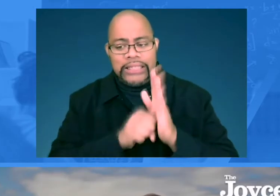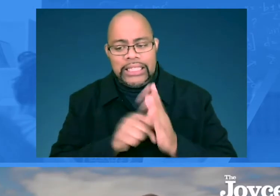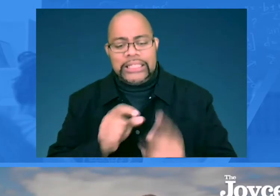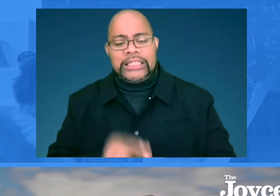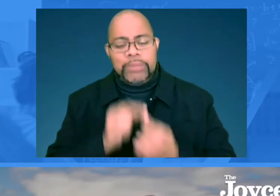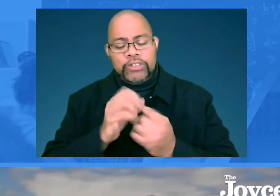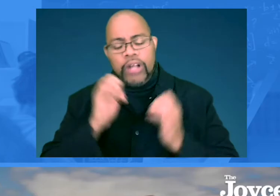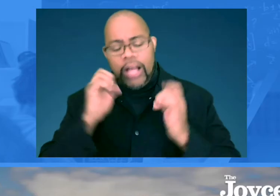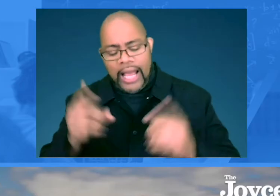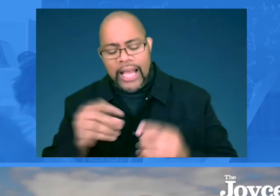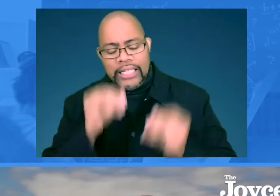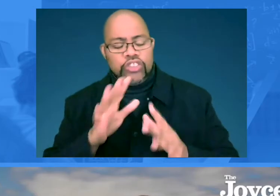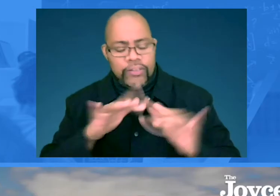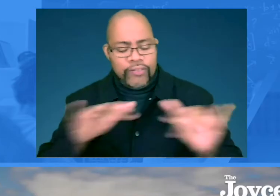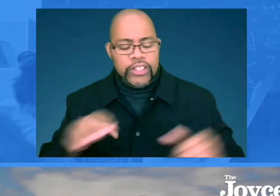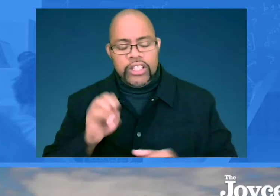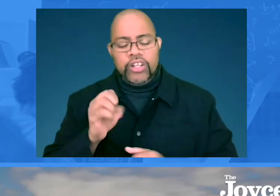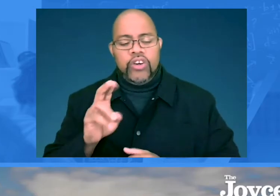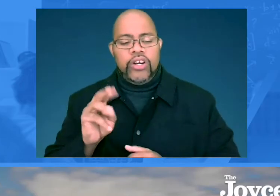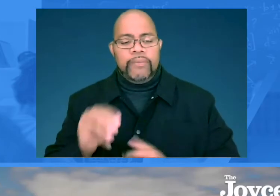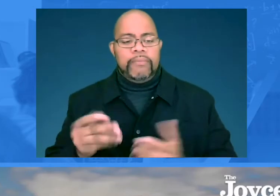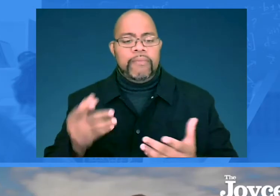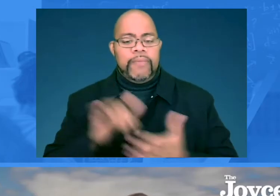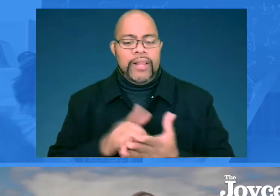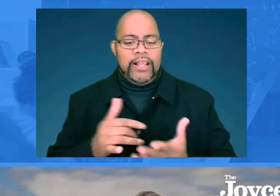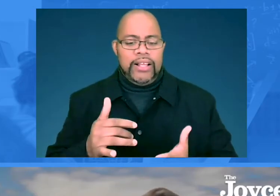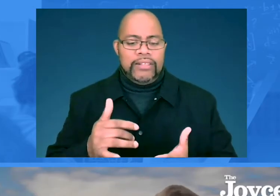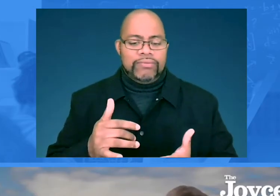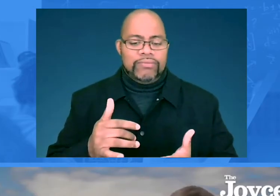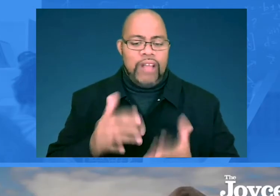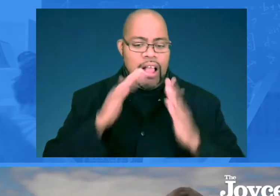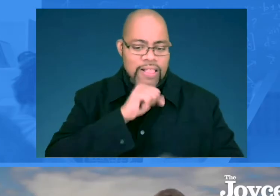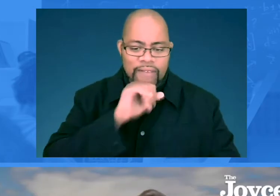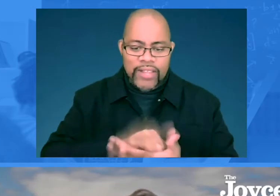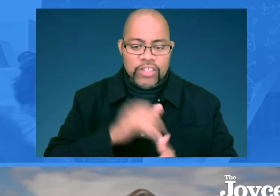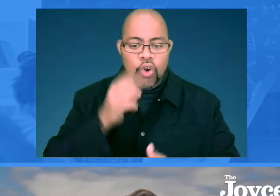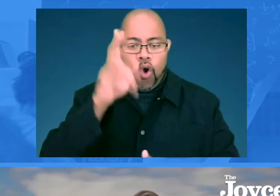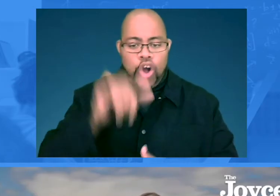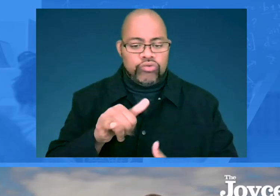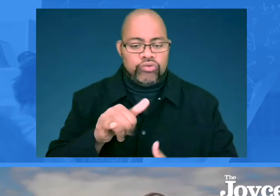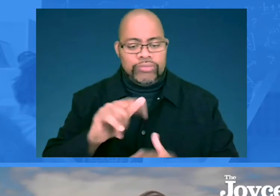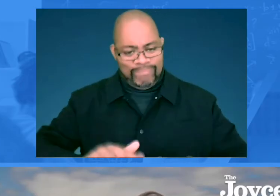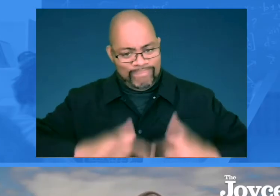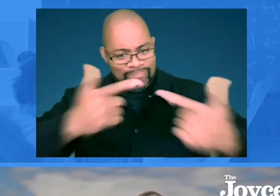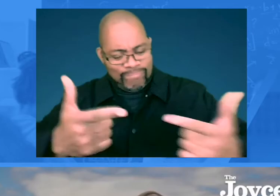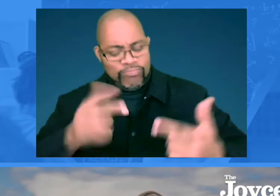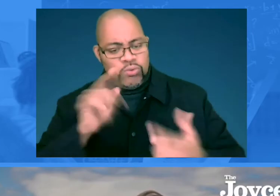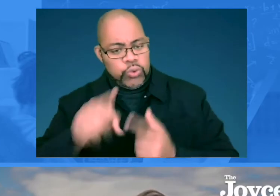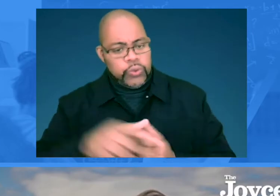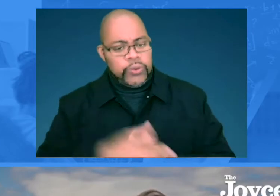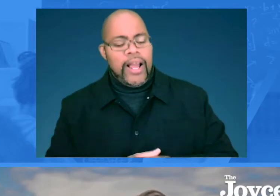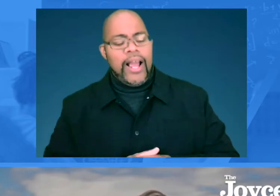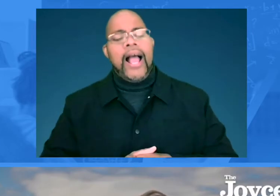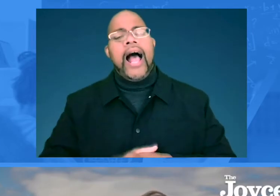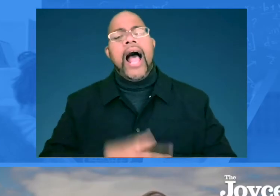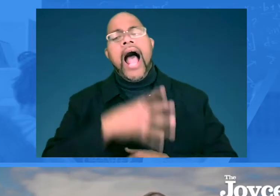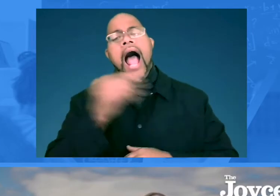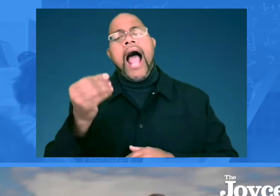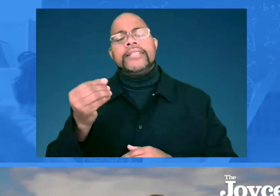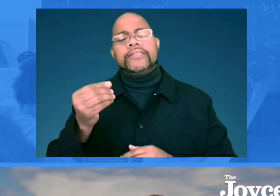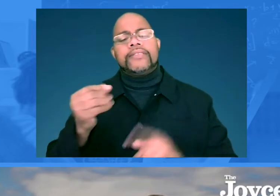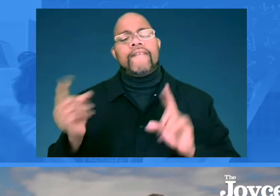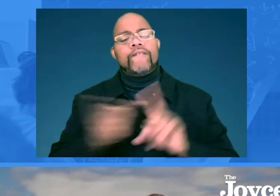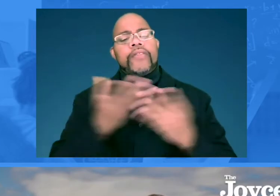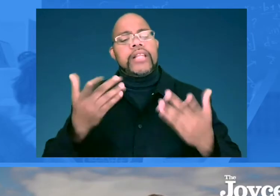problems were in the state. The special ed, teacher diversity, ELL. I mean, that's, I just love that. So, Audrey, let's maybe turn to you